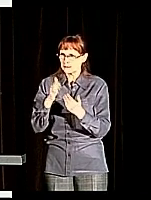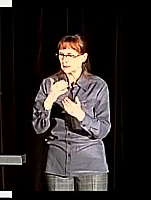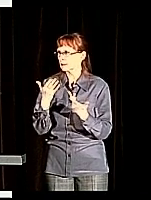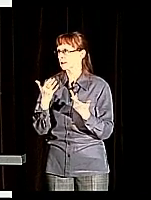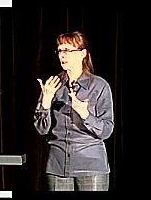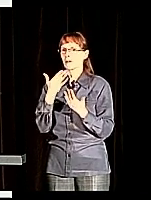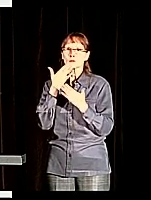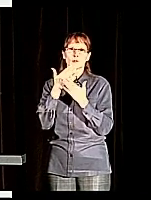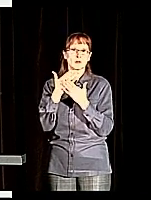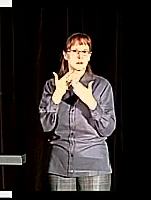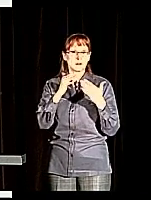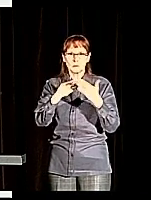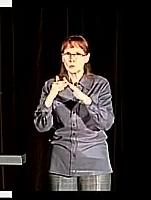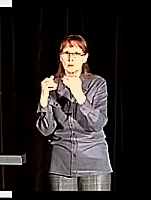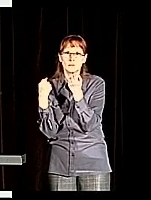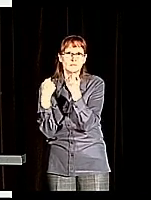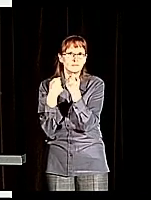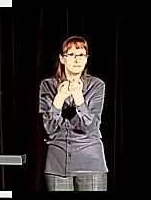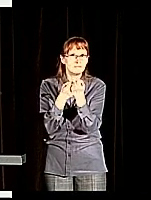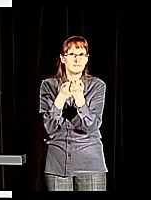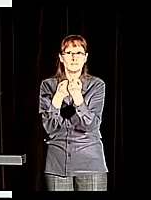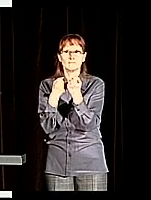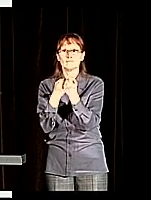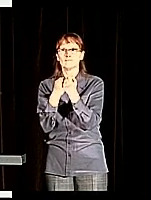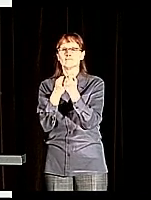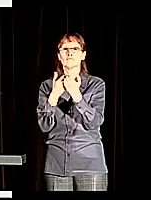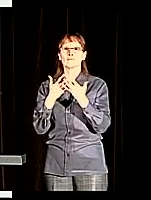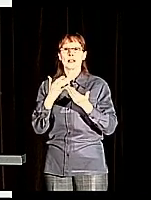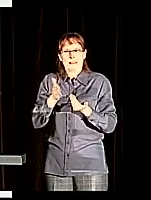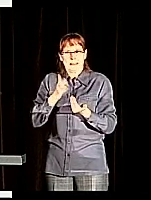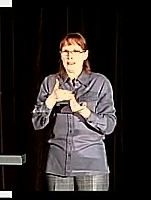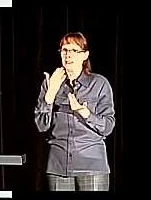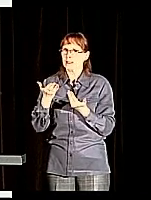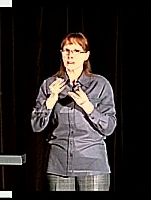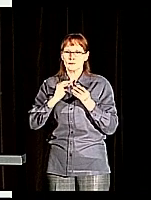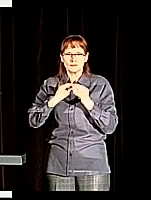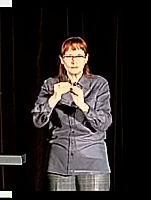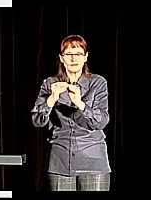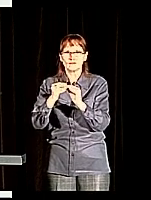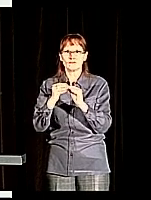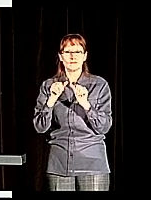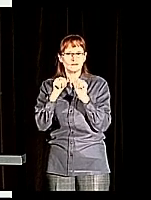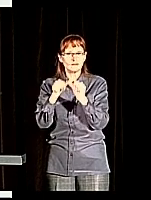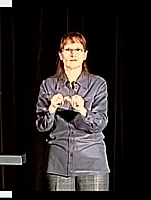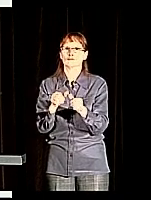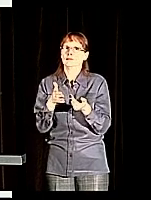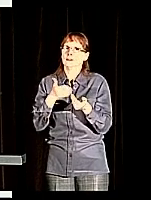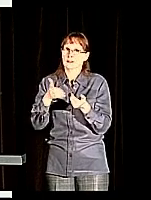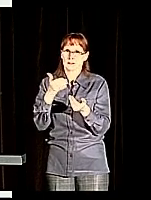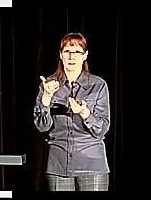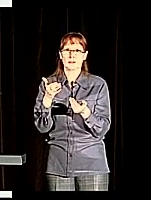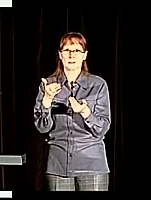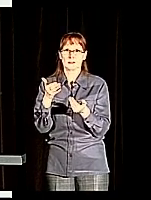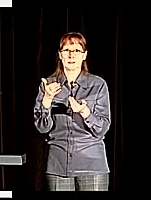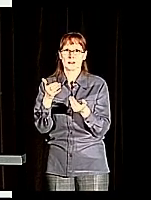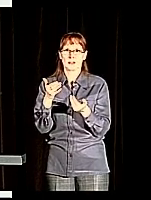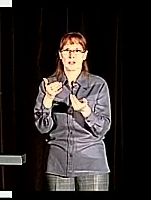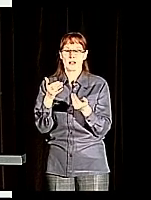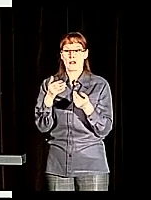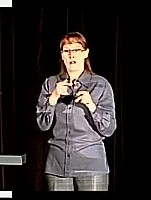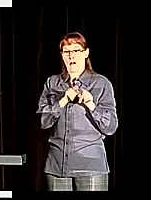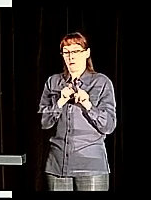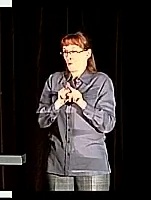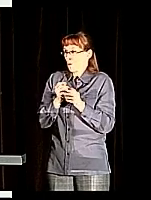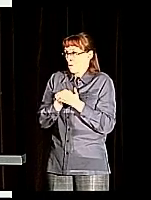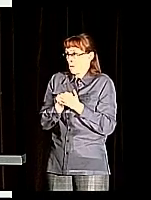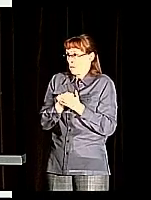of course, knows a well-tested framework, easily maintained, and it came with SKAlchemy,